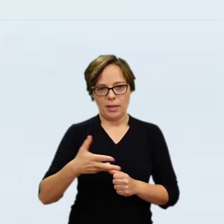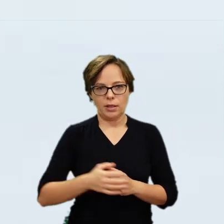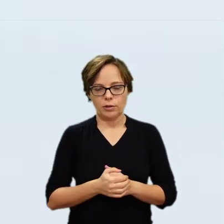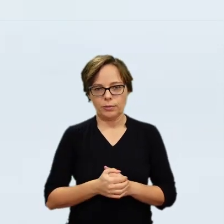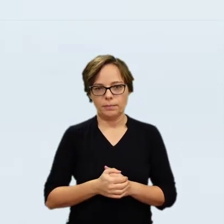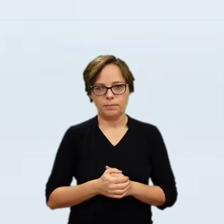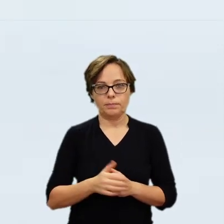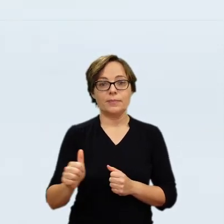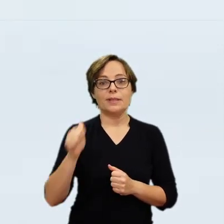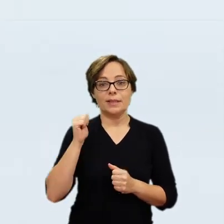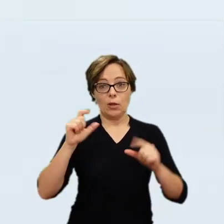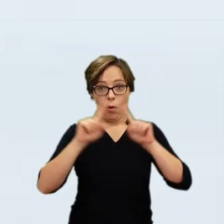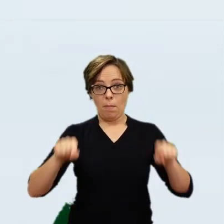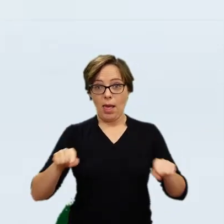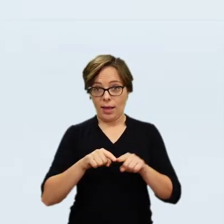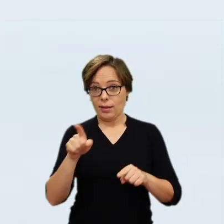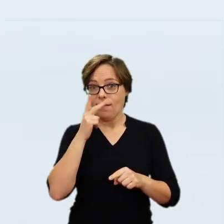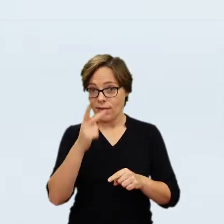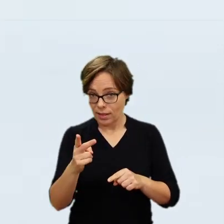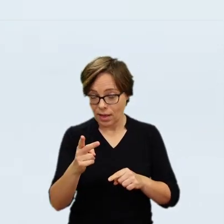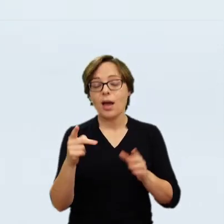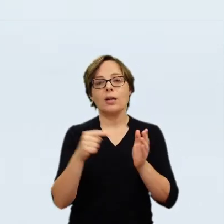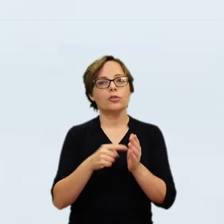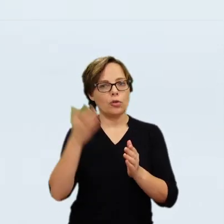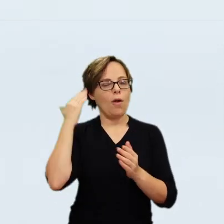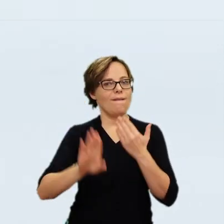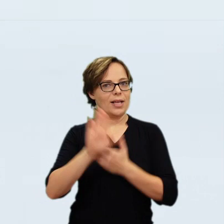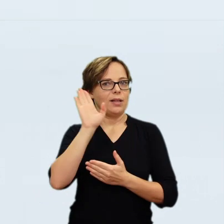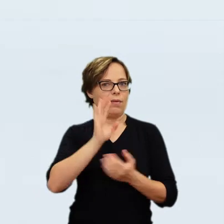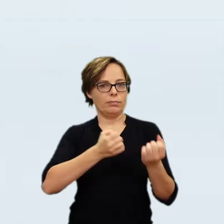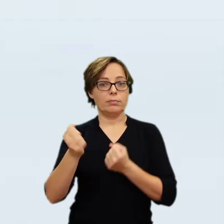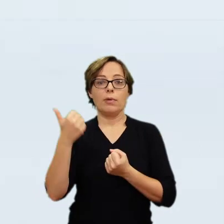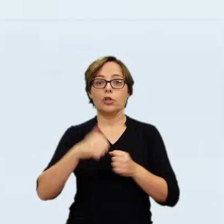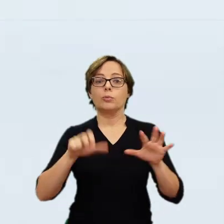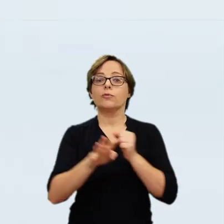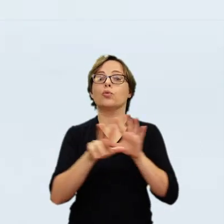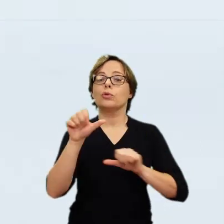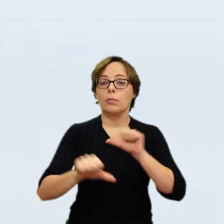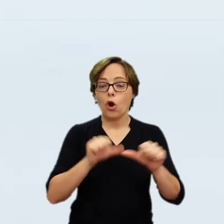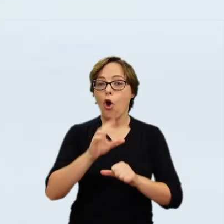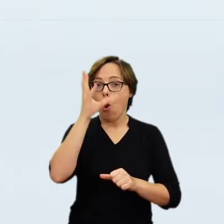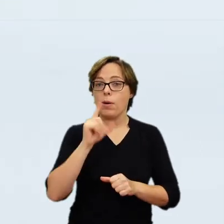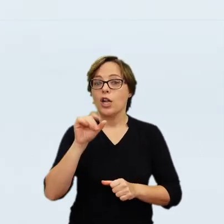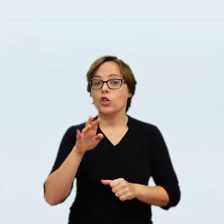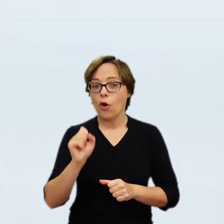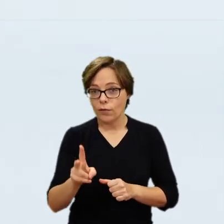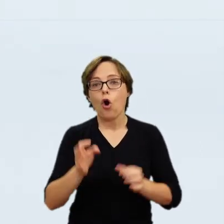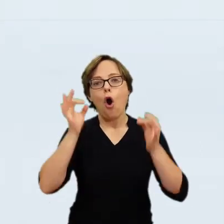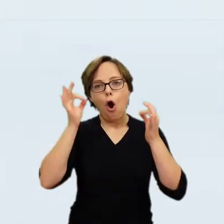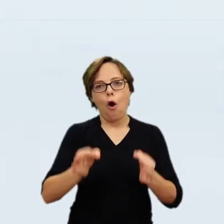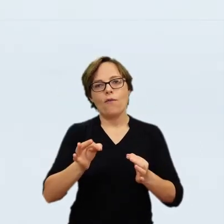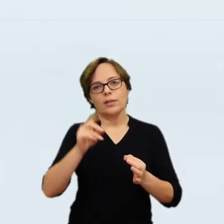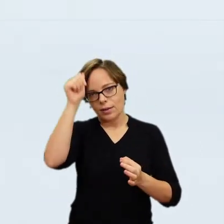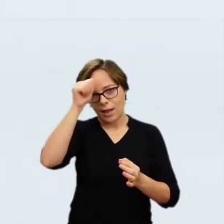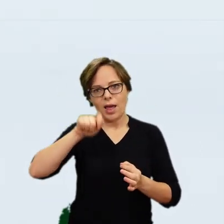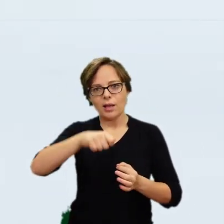Bishop of Vilno, for the steep price of 500 ducats, five times what he had paid for it a few months before. And here you